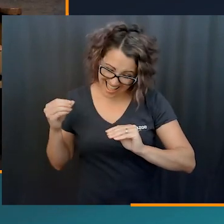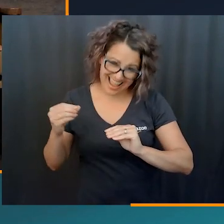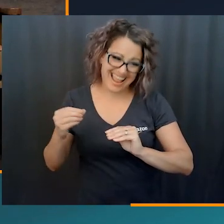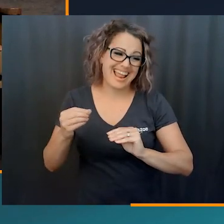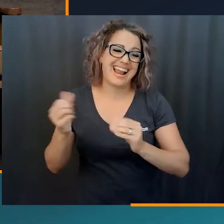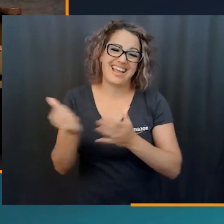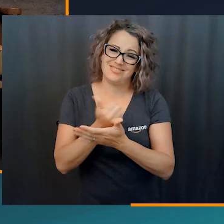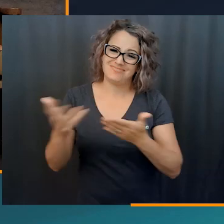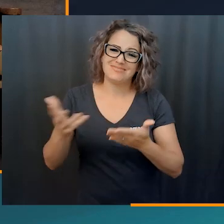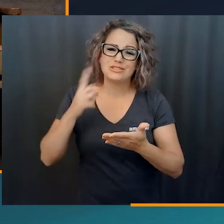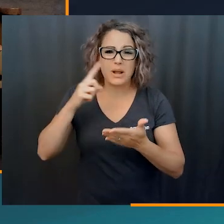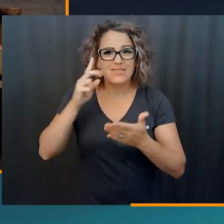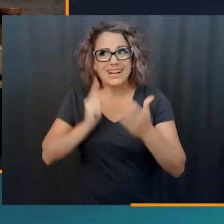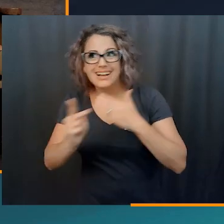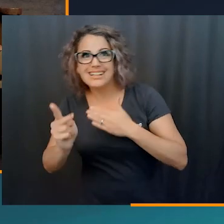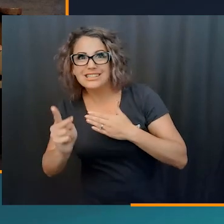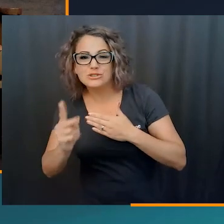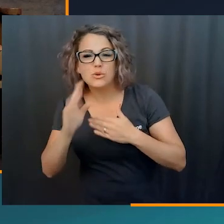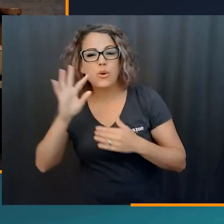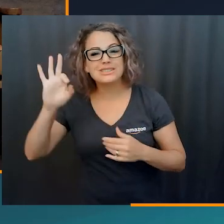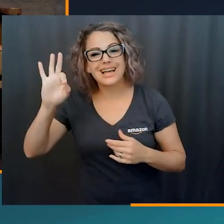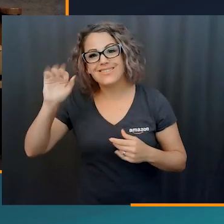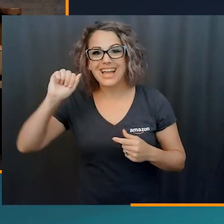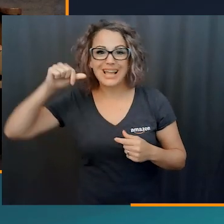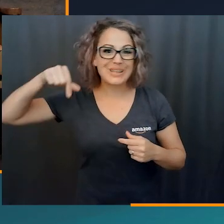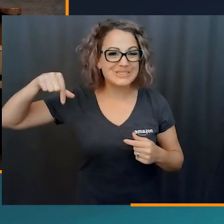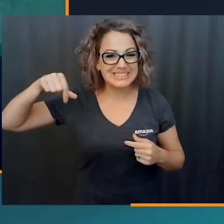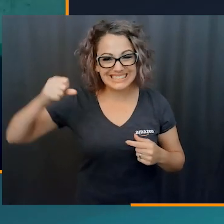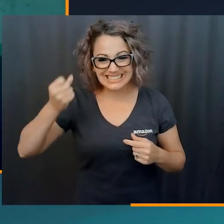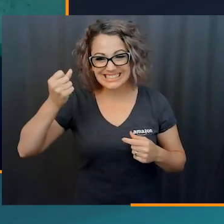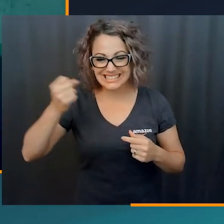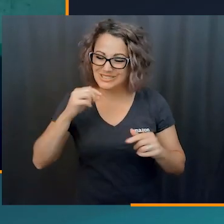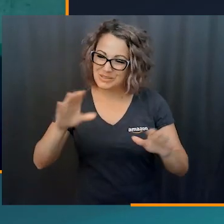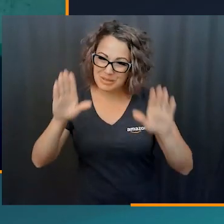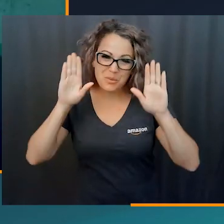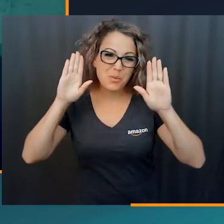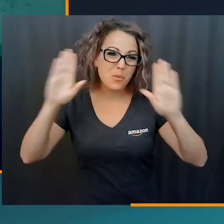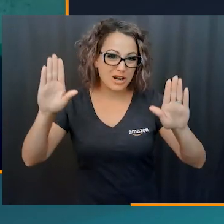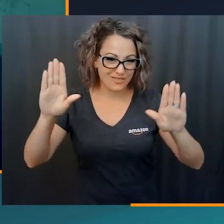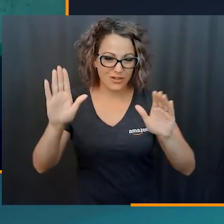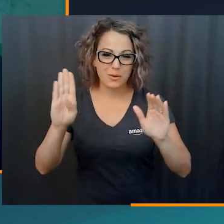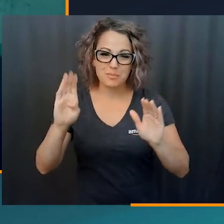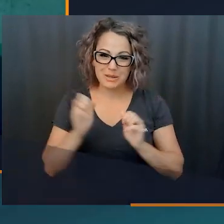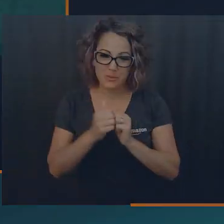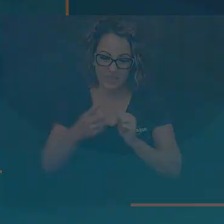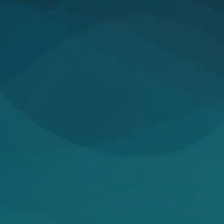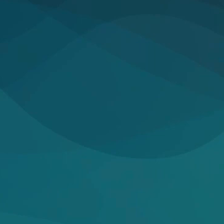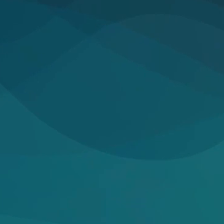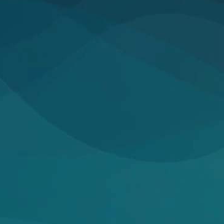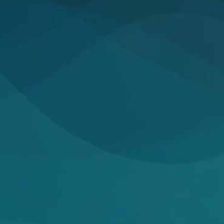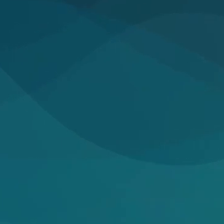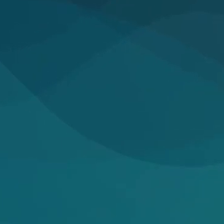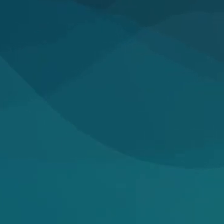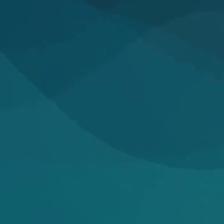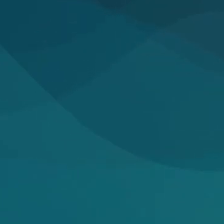all of you sharing your stories with us today and our career day audience, giving us insight into those frequently asked questions.